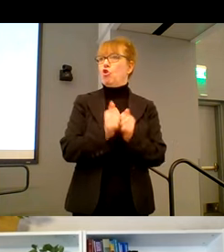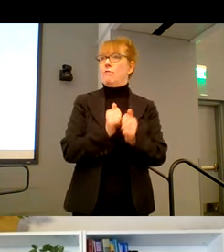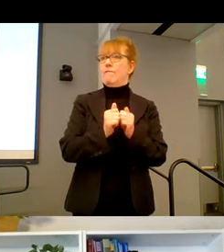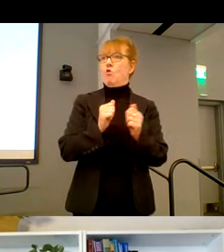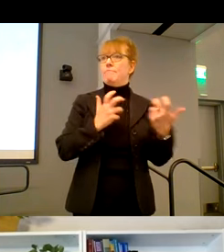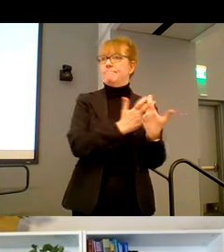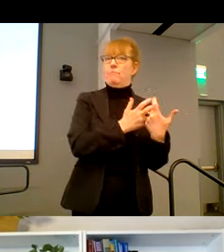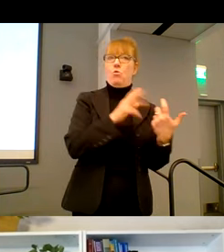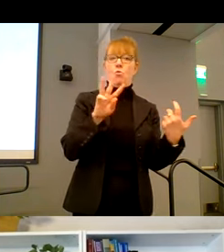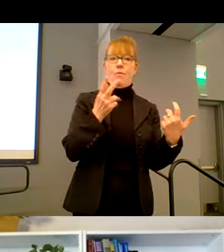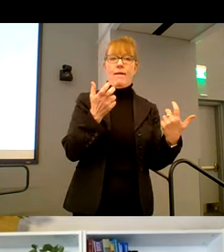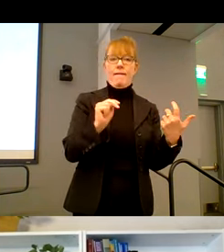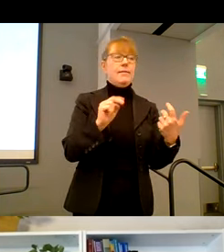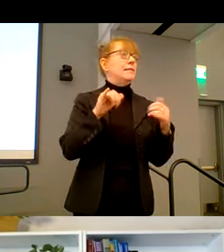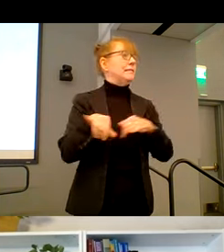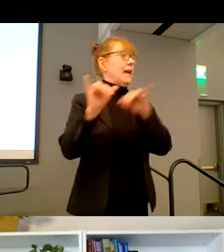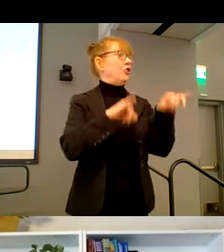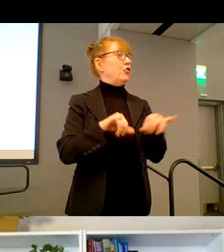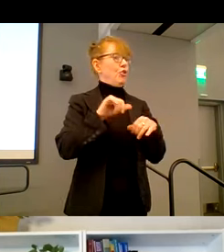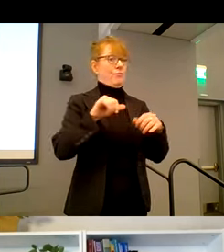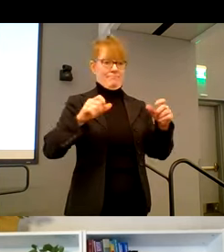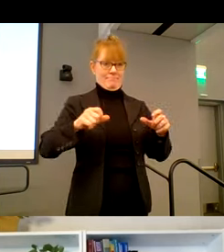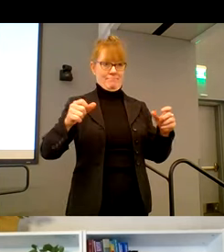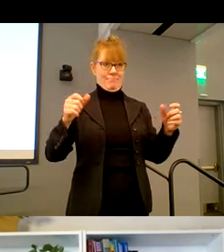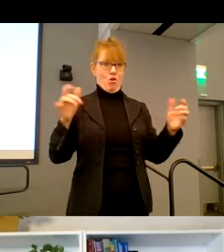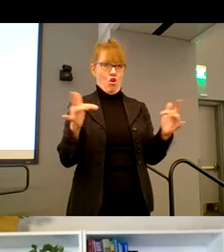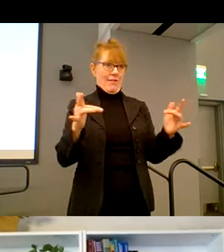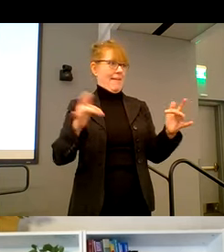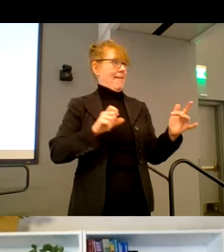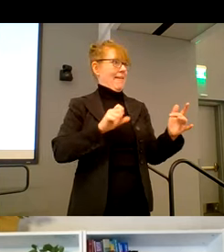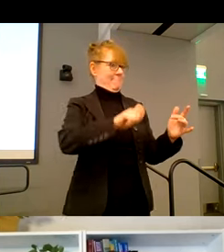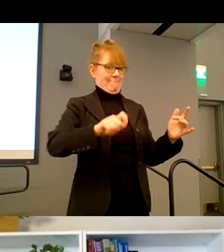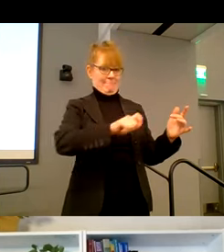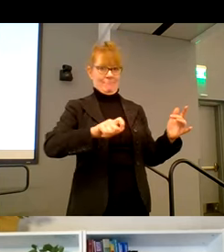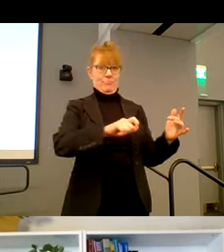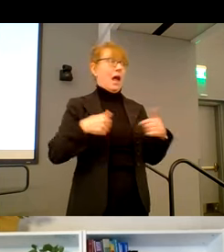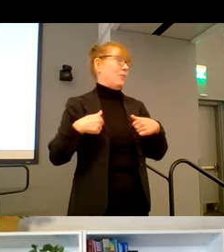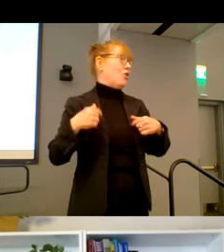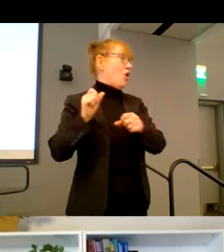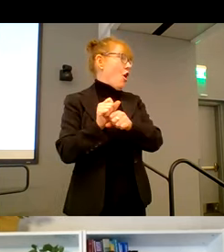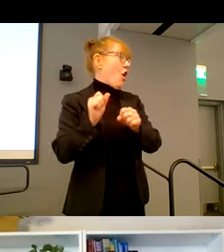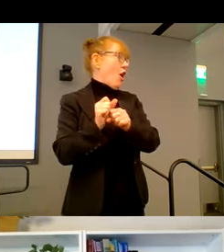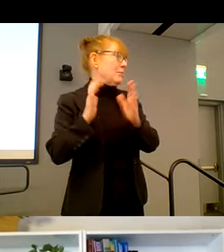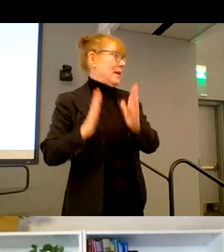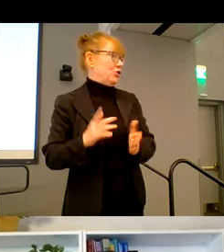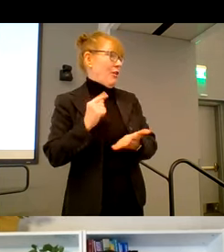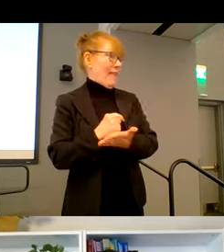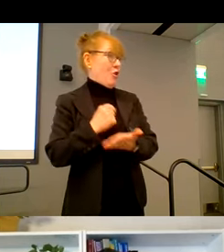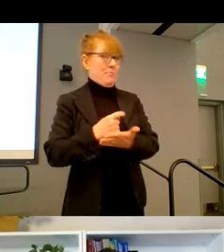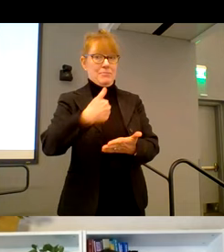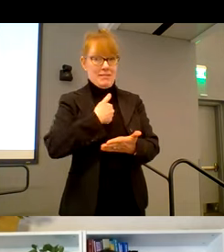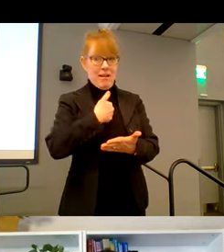standard arcade stick that he put in a lot of practice with. being an occupational therapist myself, um, I recognized